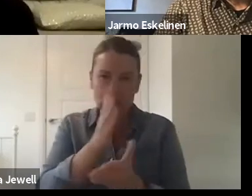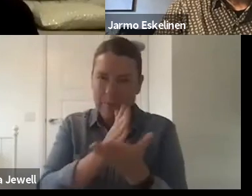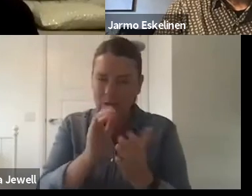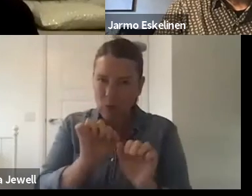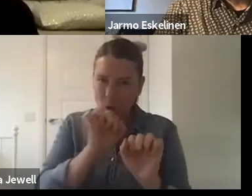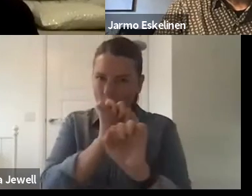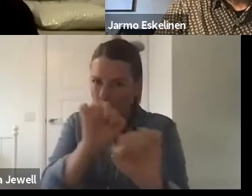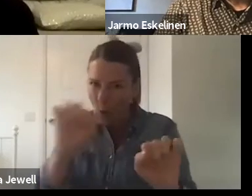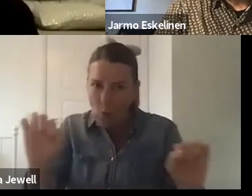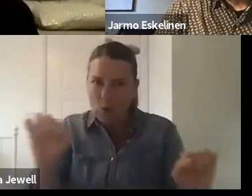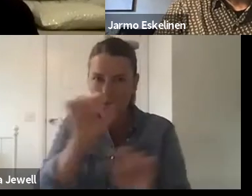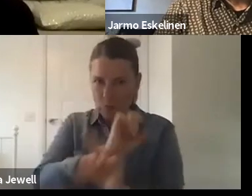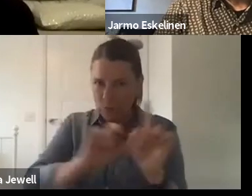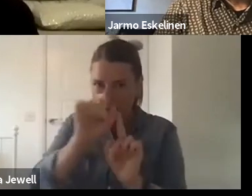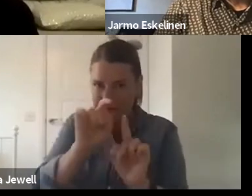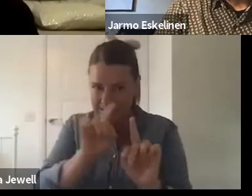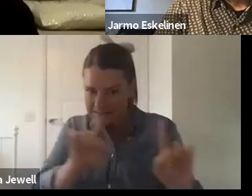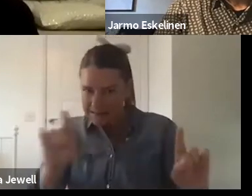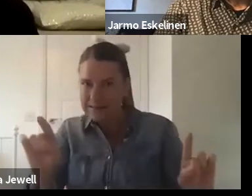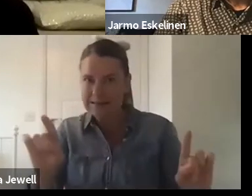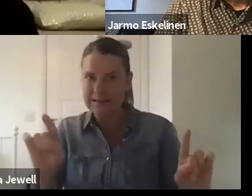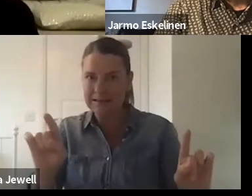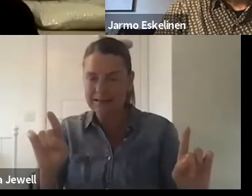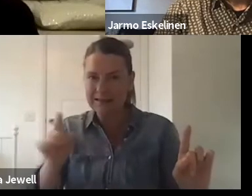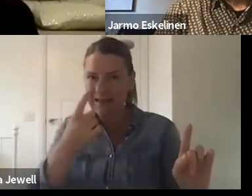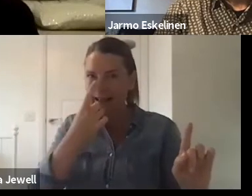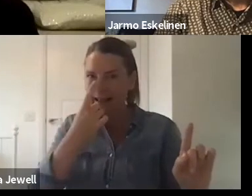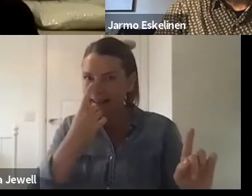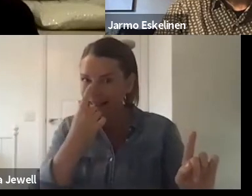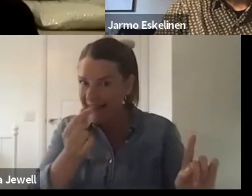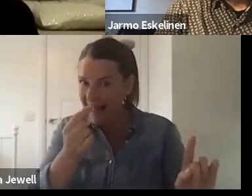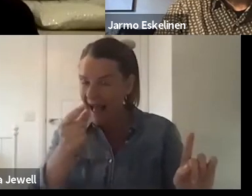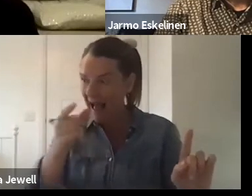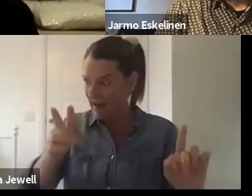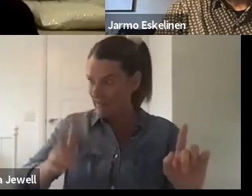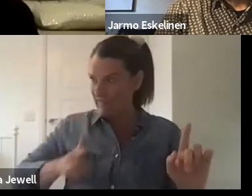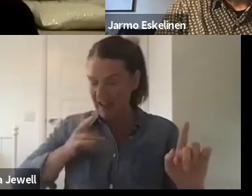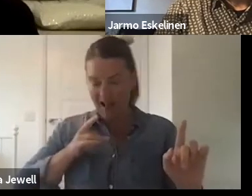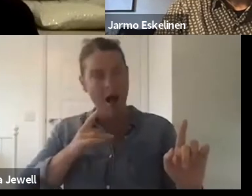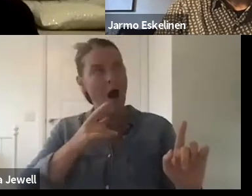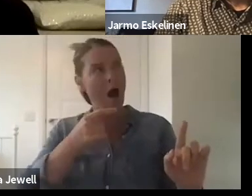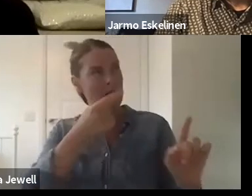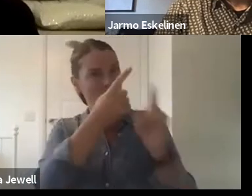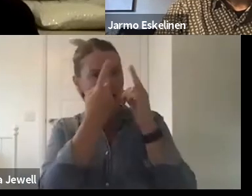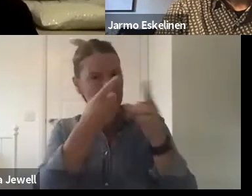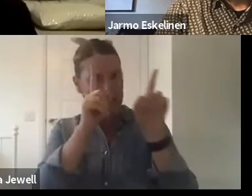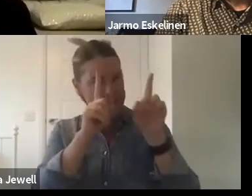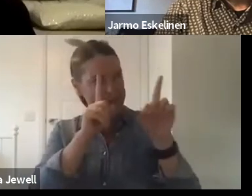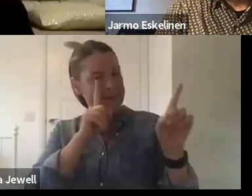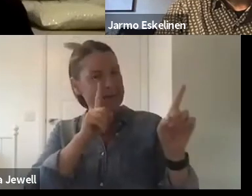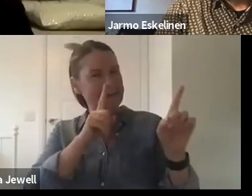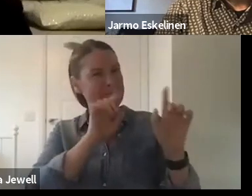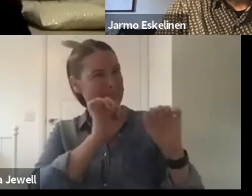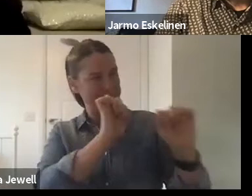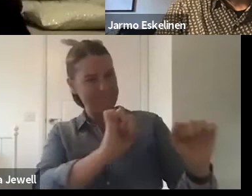see the mainstream cultural institutions of the city as theirs, with a